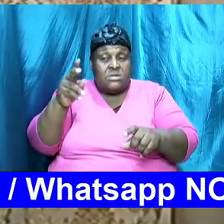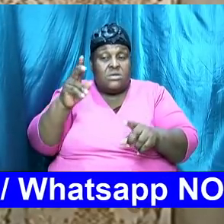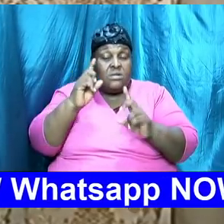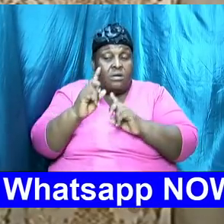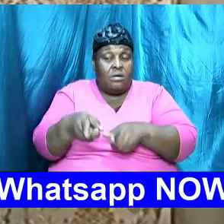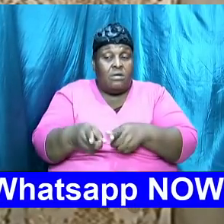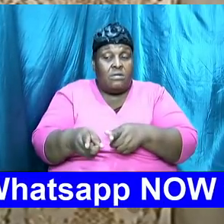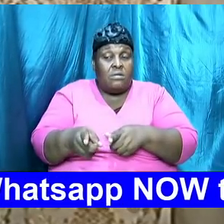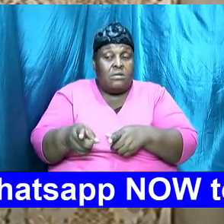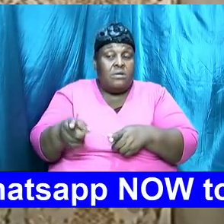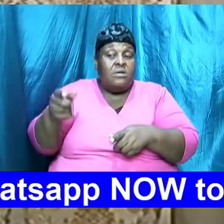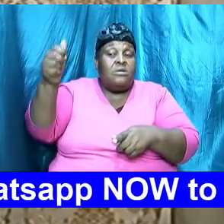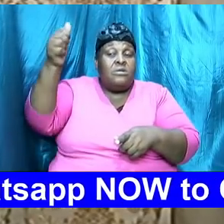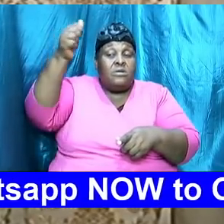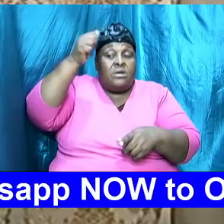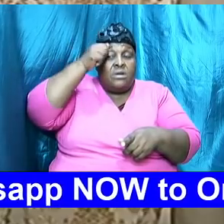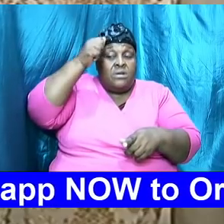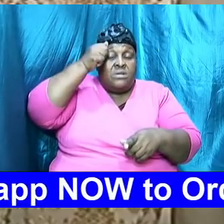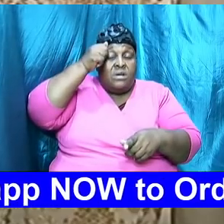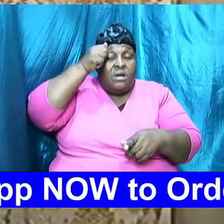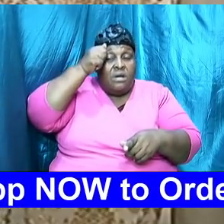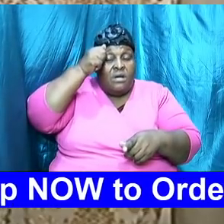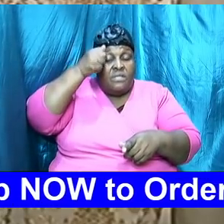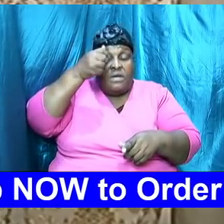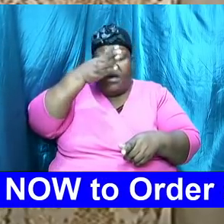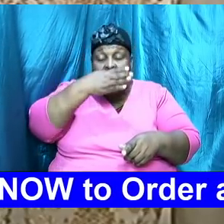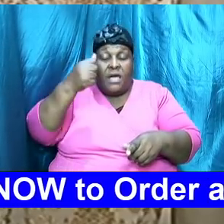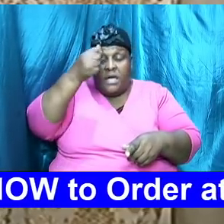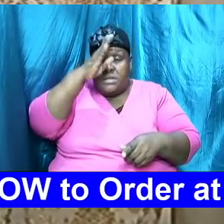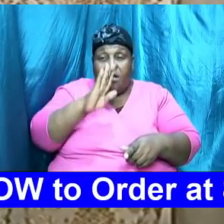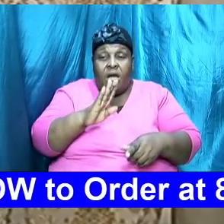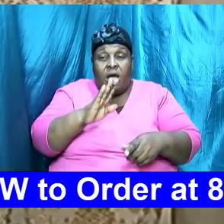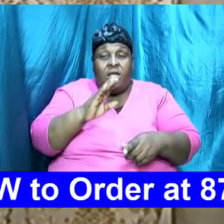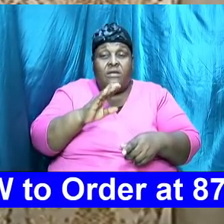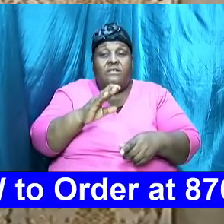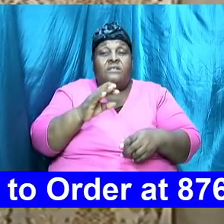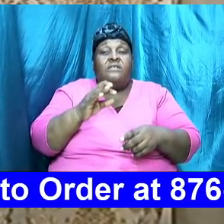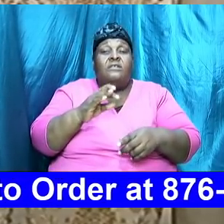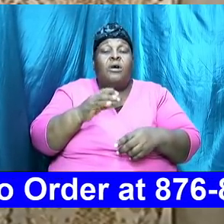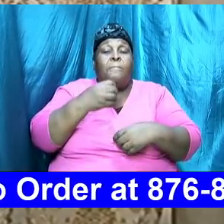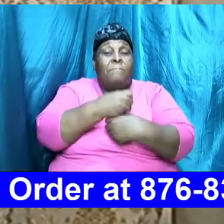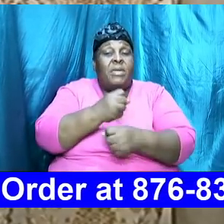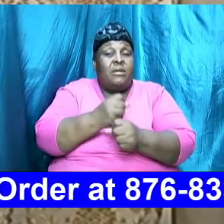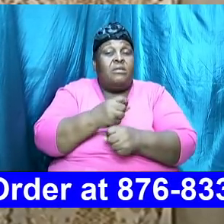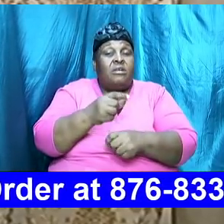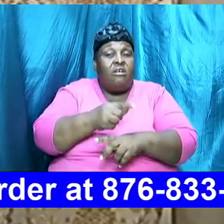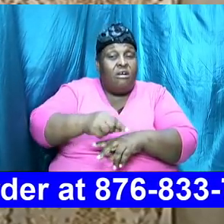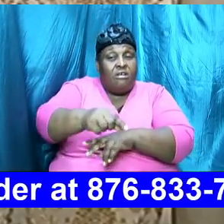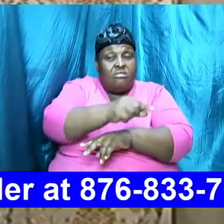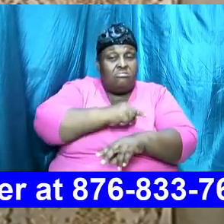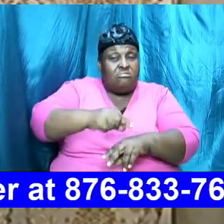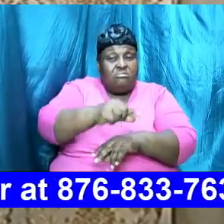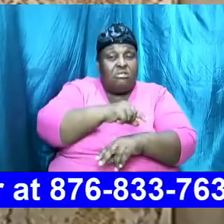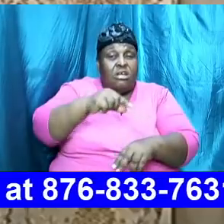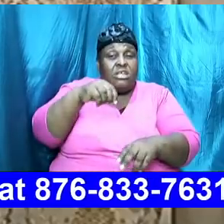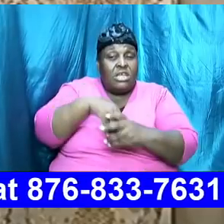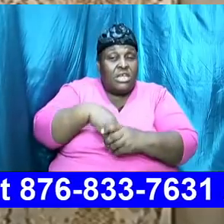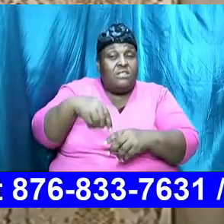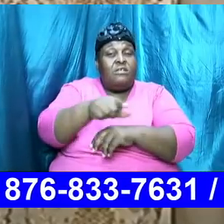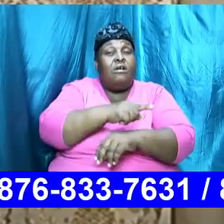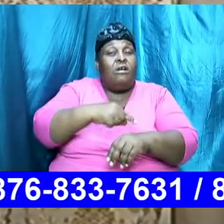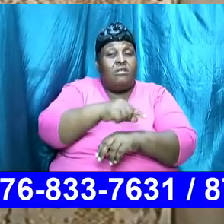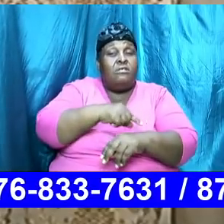and god set the thing god set the garden and in that garden the relationship flourish